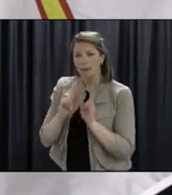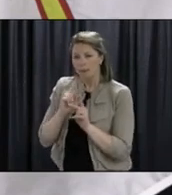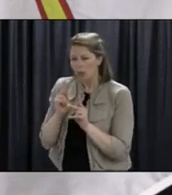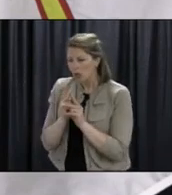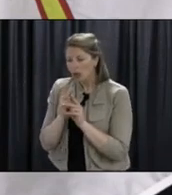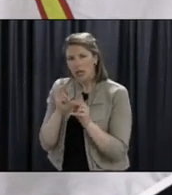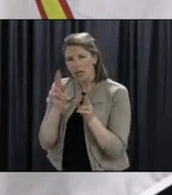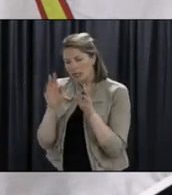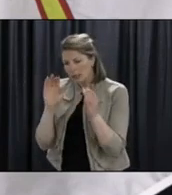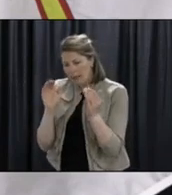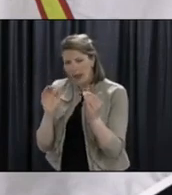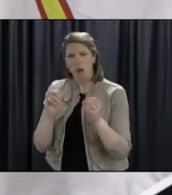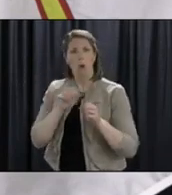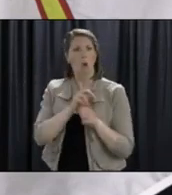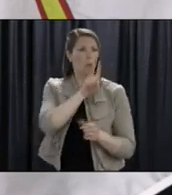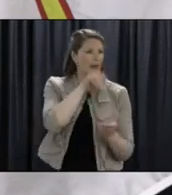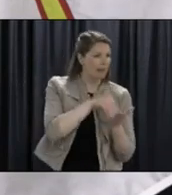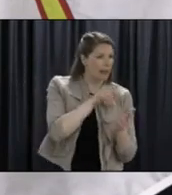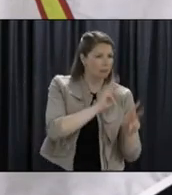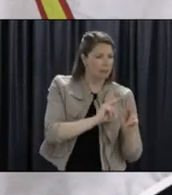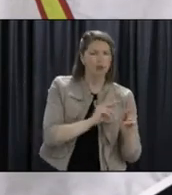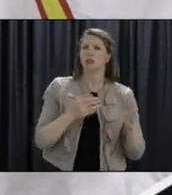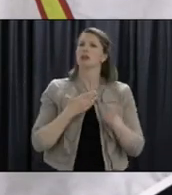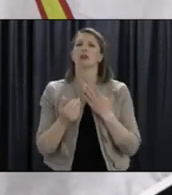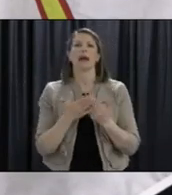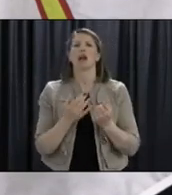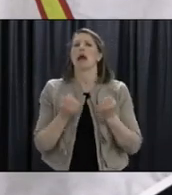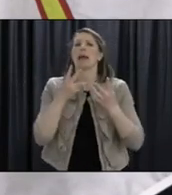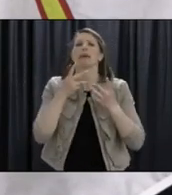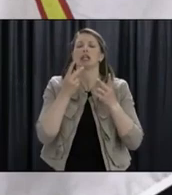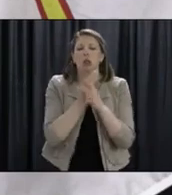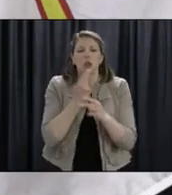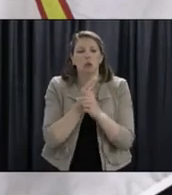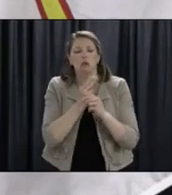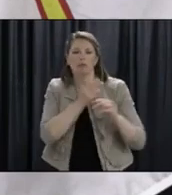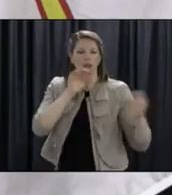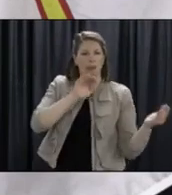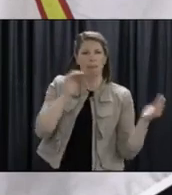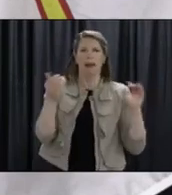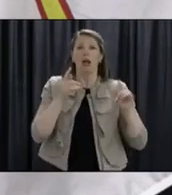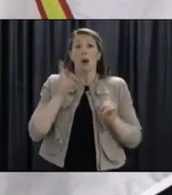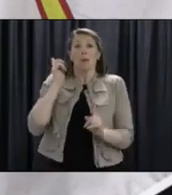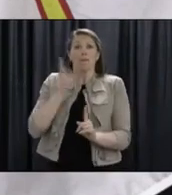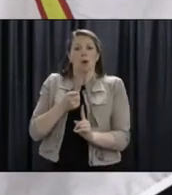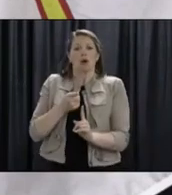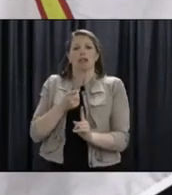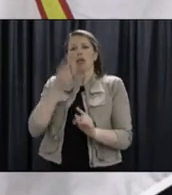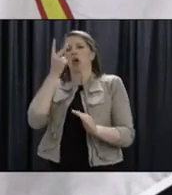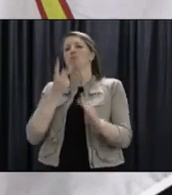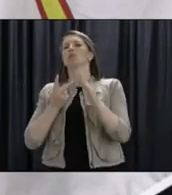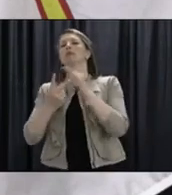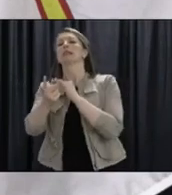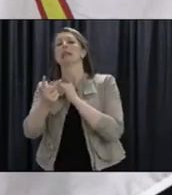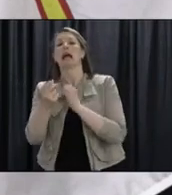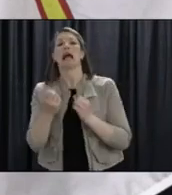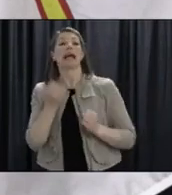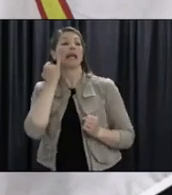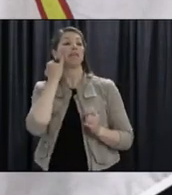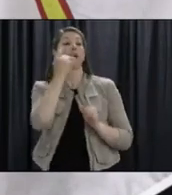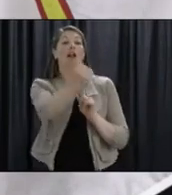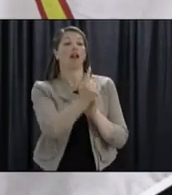worse than the natural size of the bubble. So whatever your natural bubble is, if that's what it is, it doesn't seem to be as critical a factor